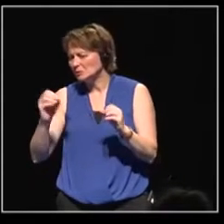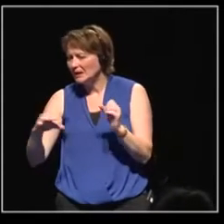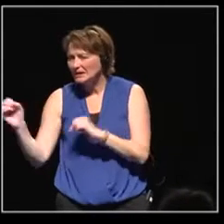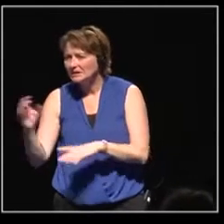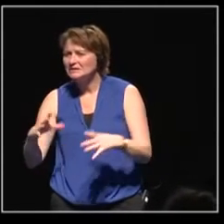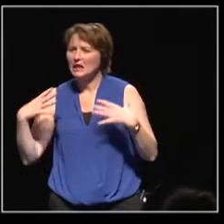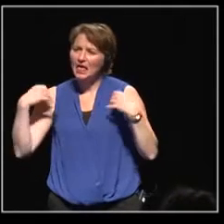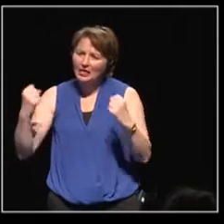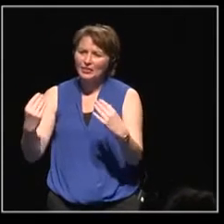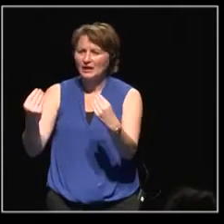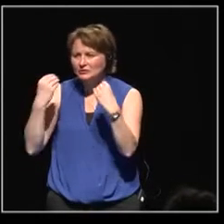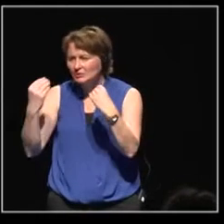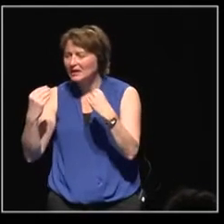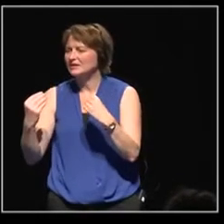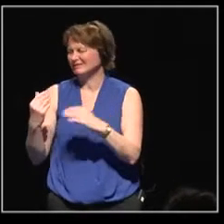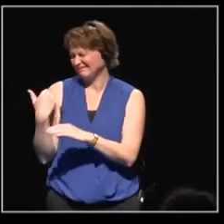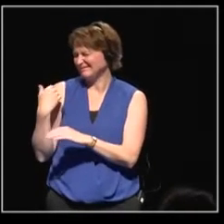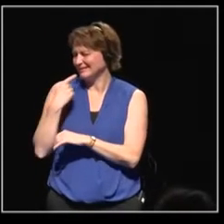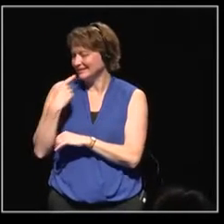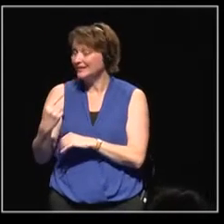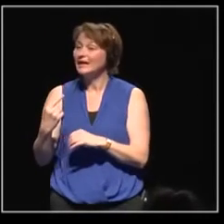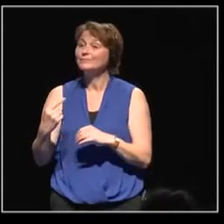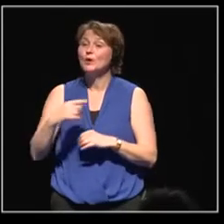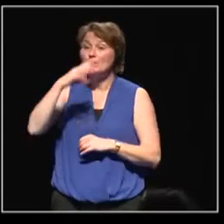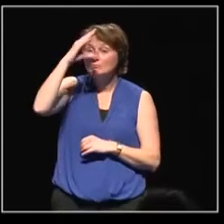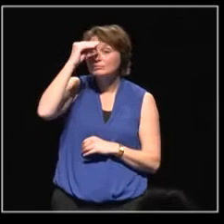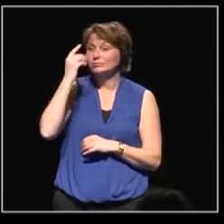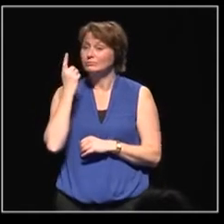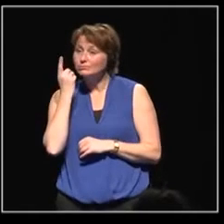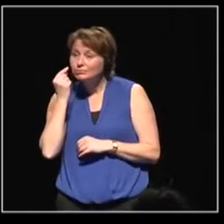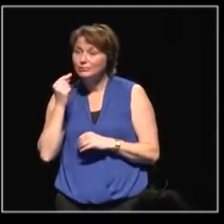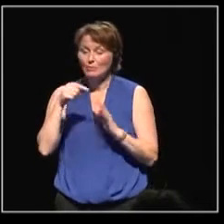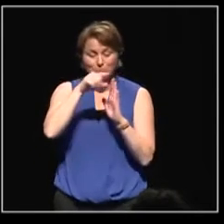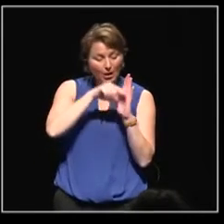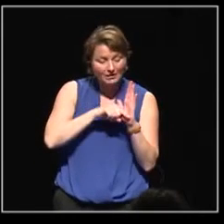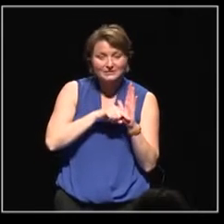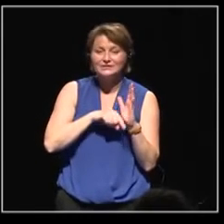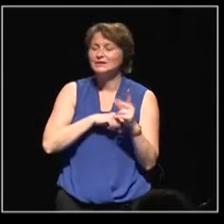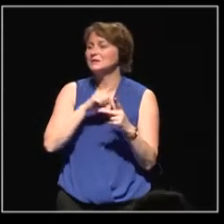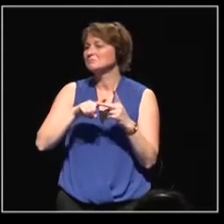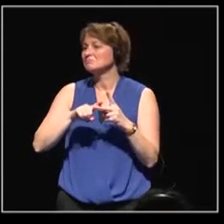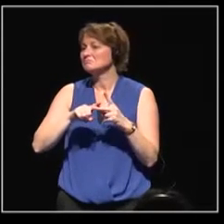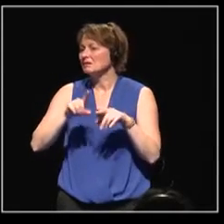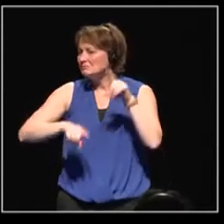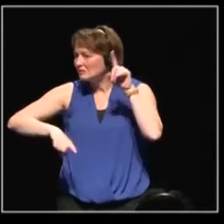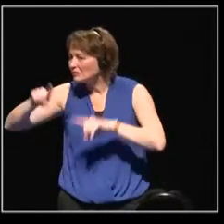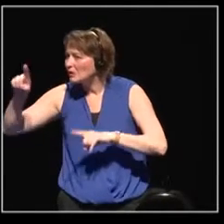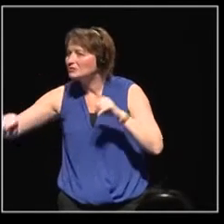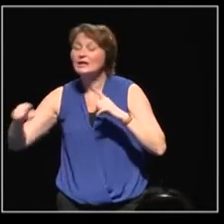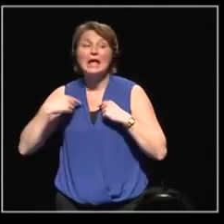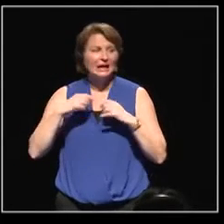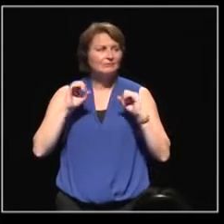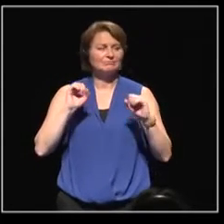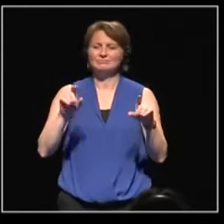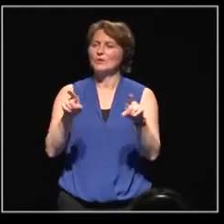education, which we've just discussed, gender-based policies, biodiversity and sustainability